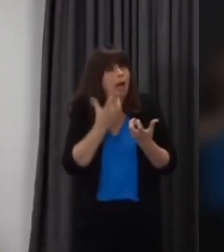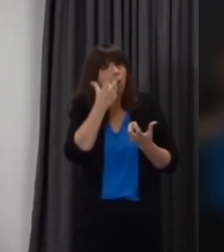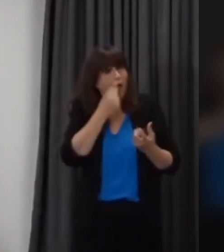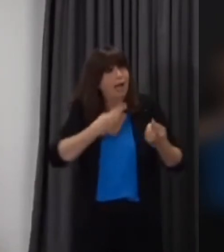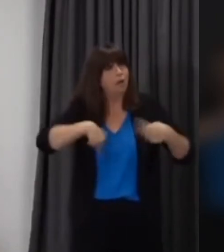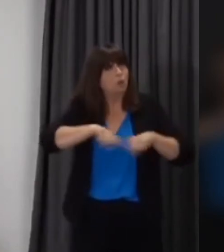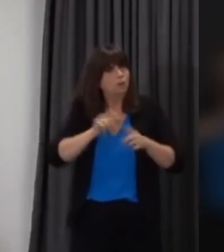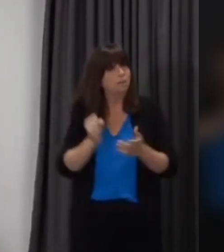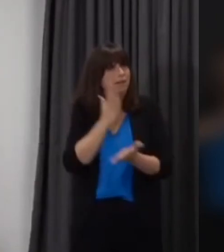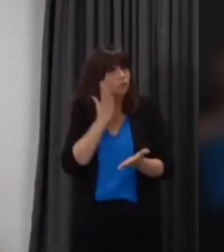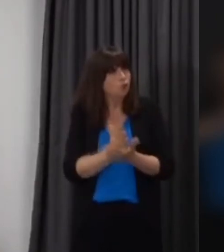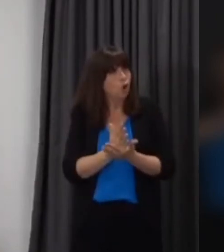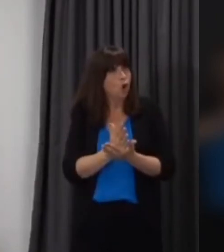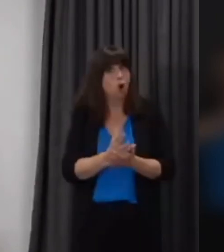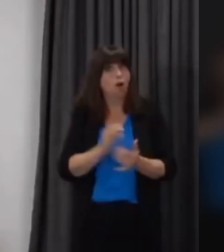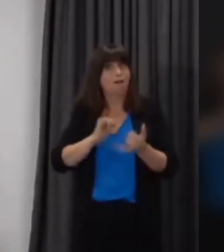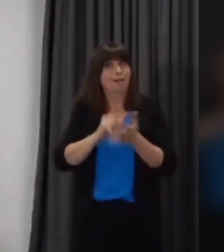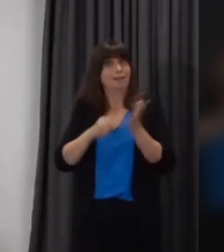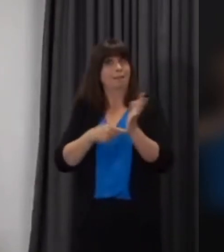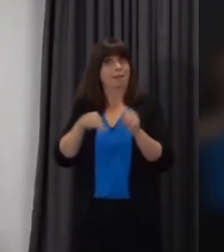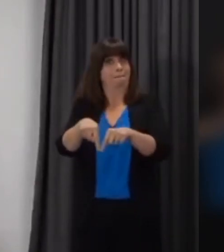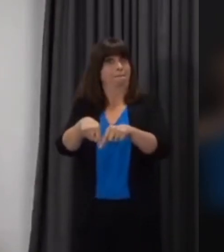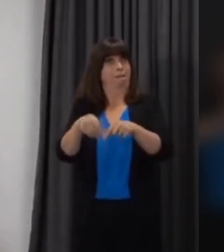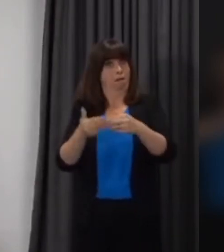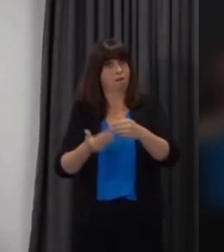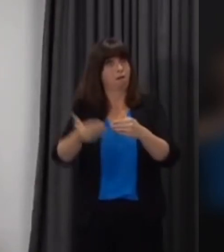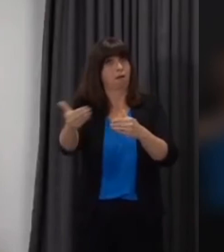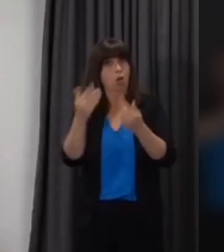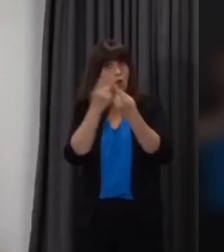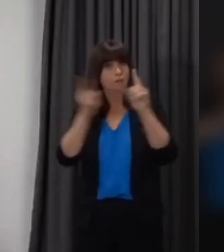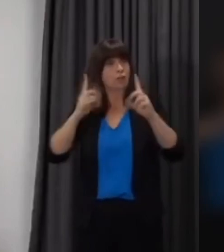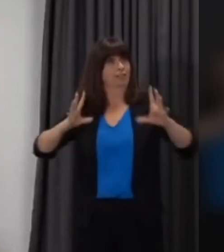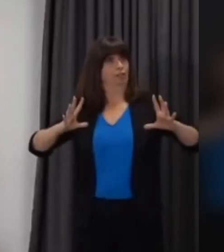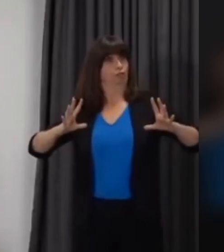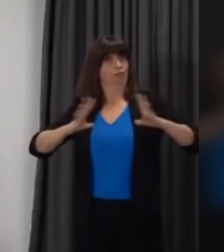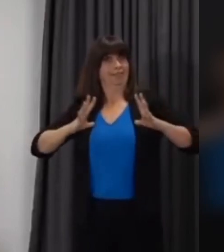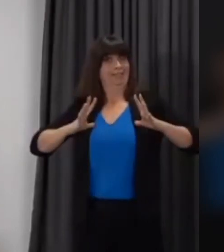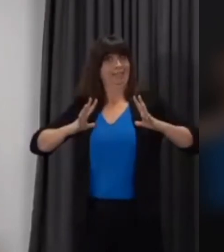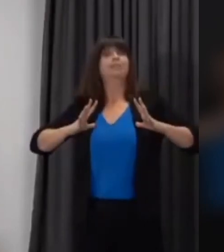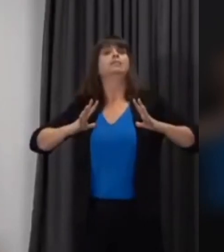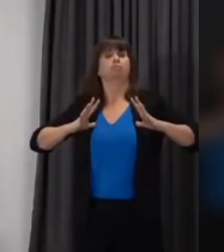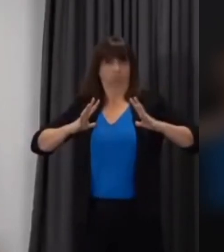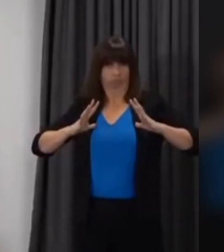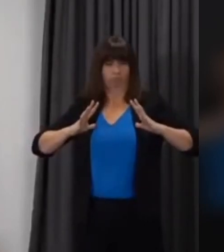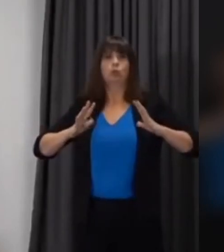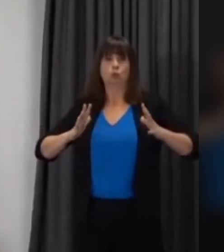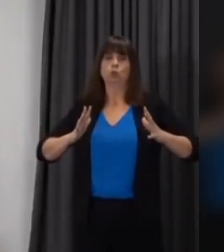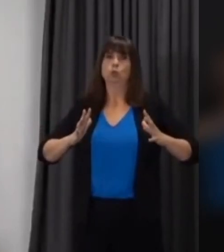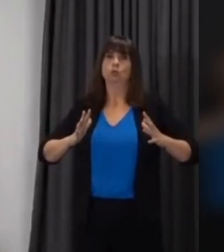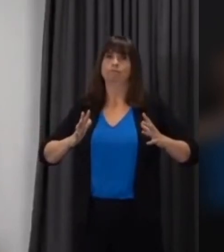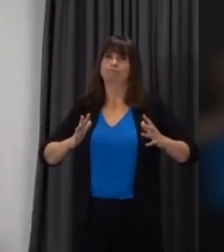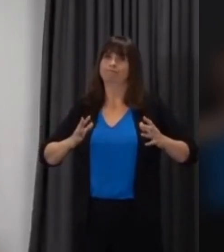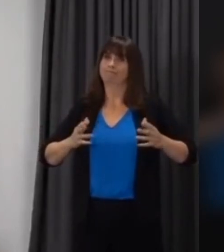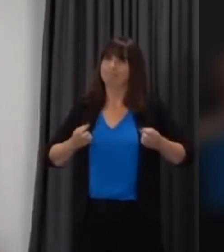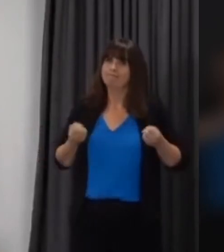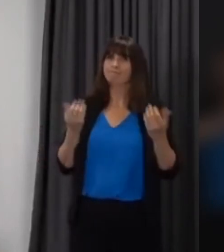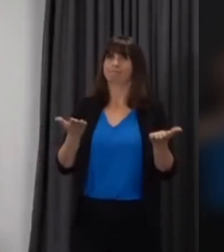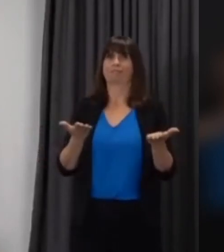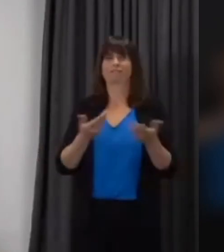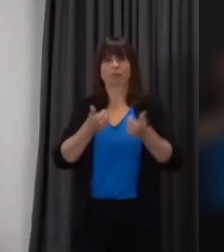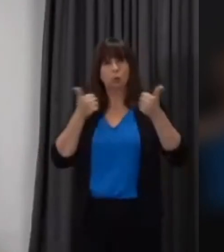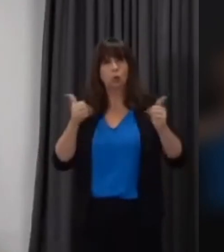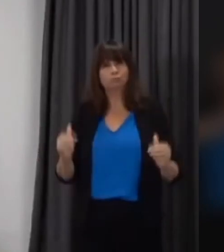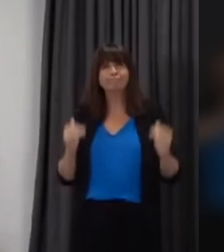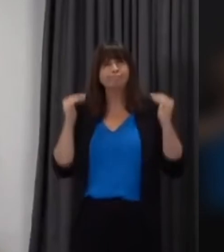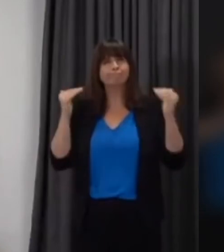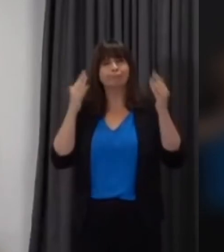hopefully at the start of the next academic year our universities will be in a great place to be able to continue to offer what they do which is a great student and